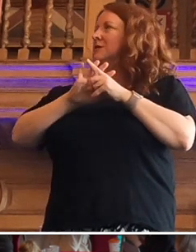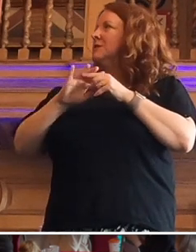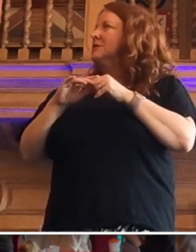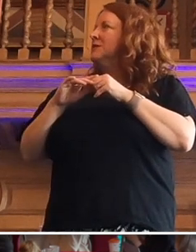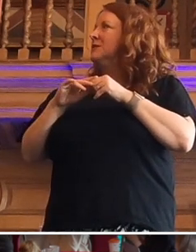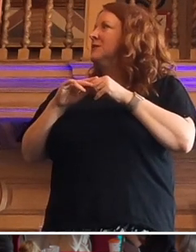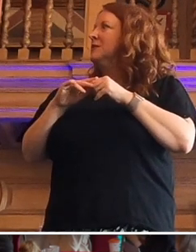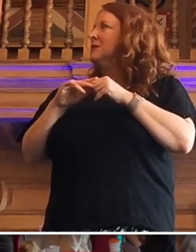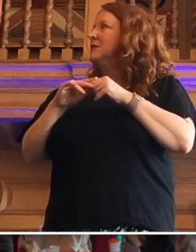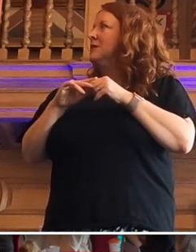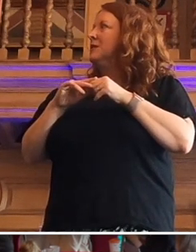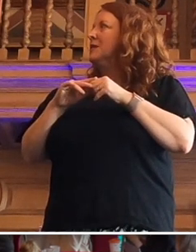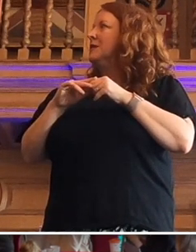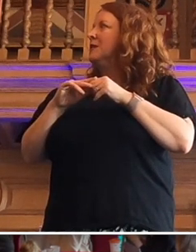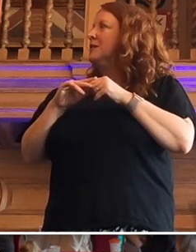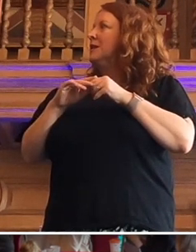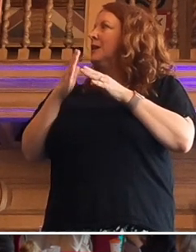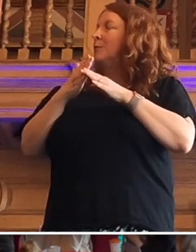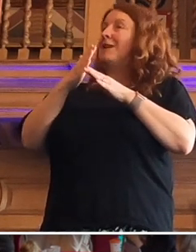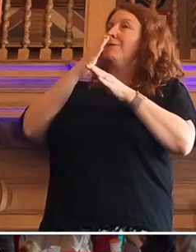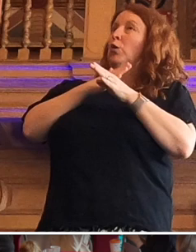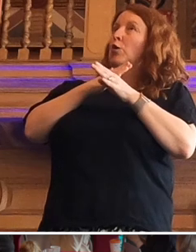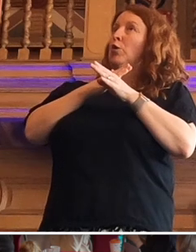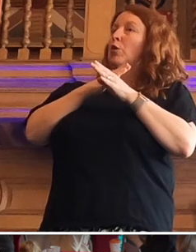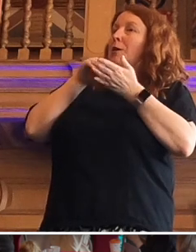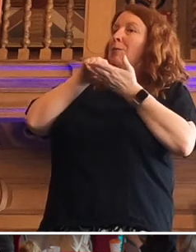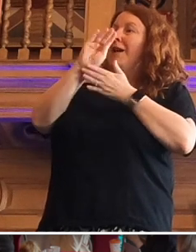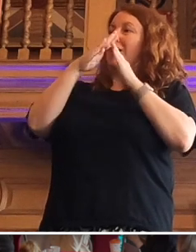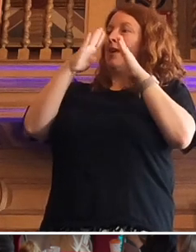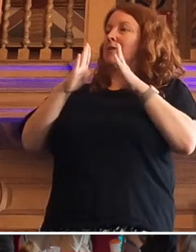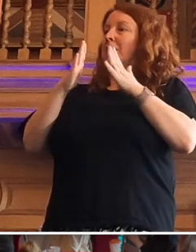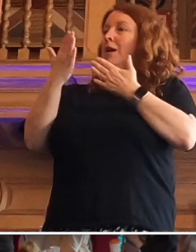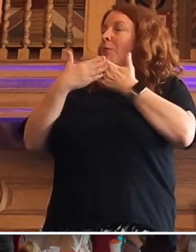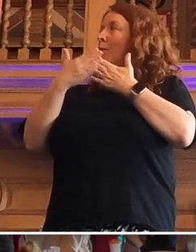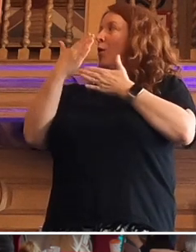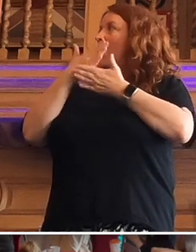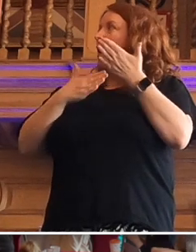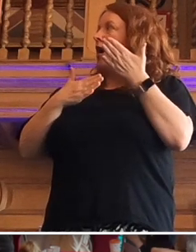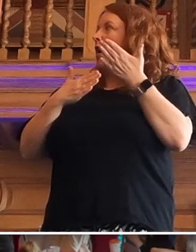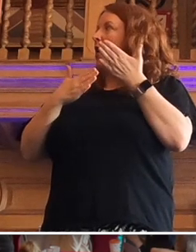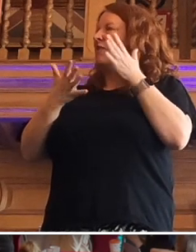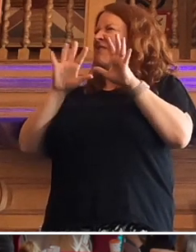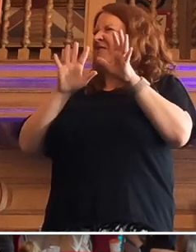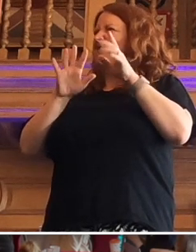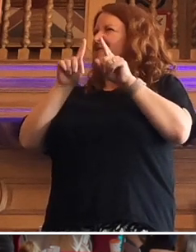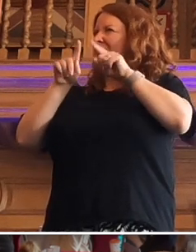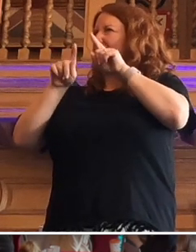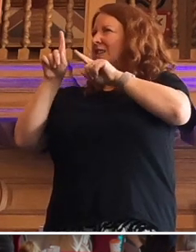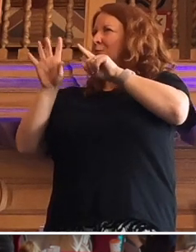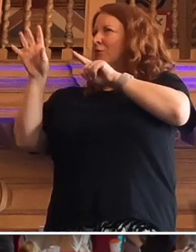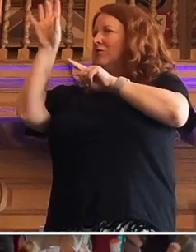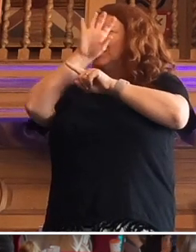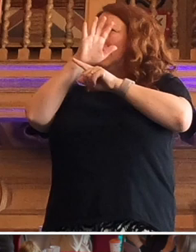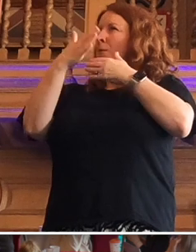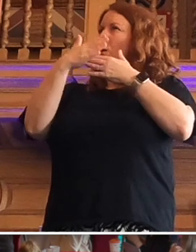housing costs, after housing costs. More than half, half, it varies a bit by region, but